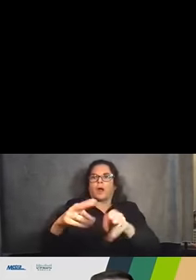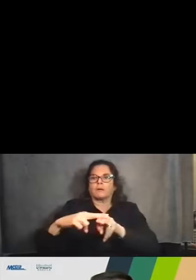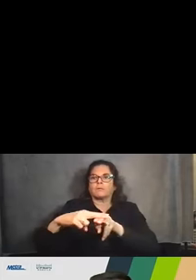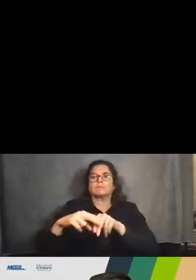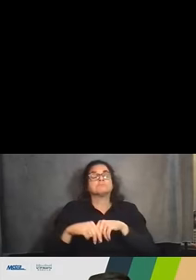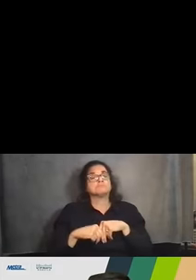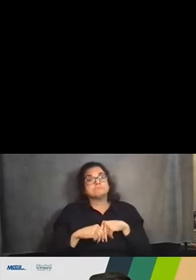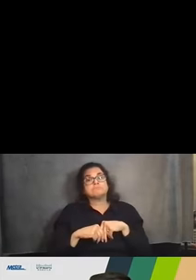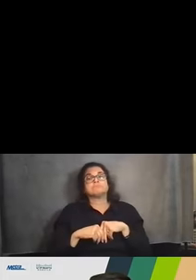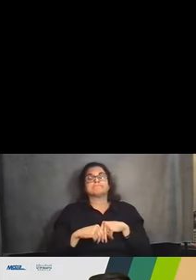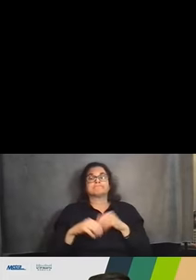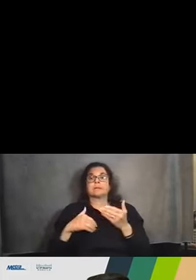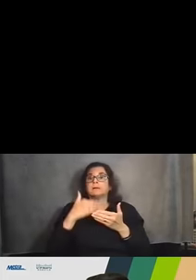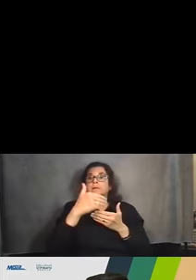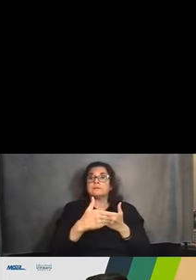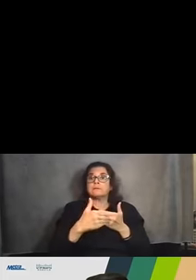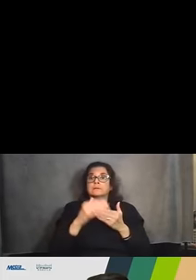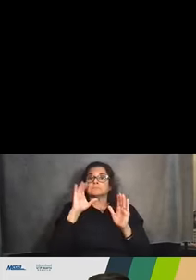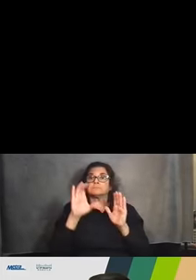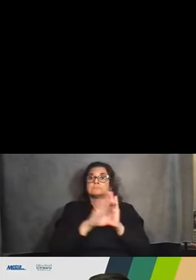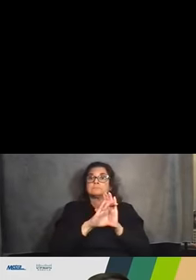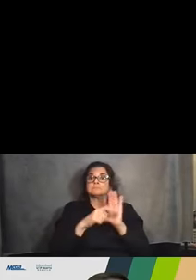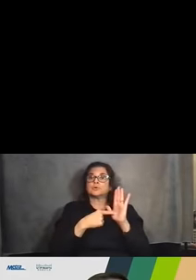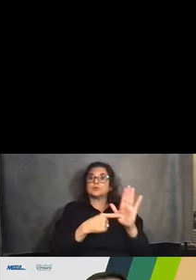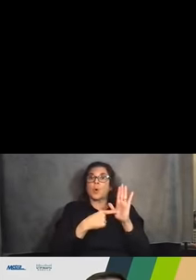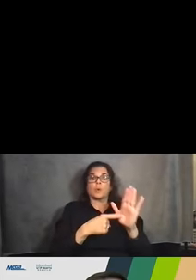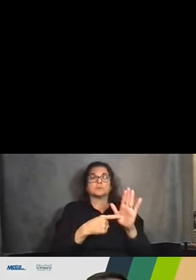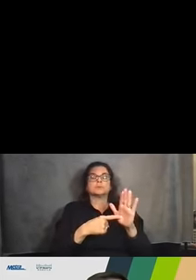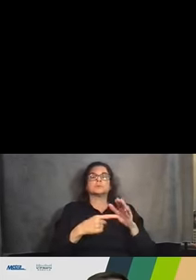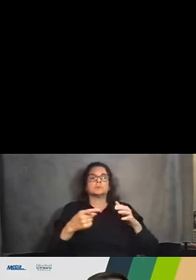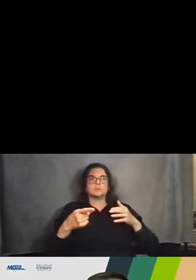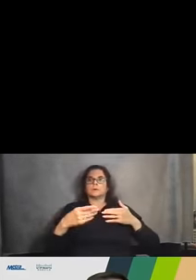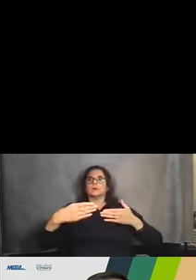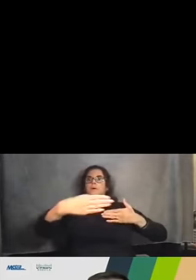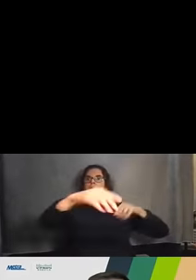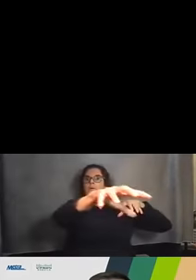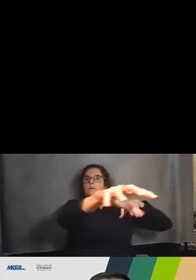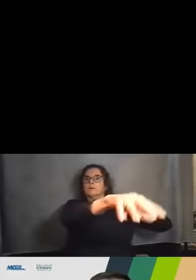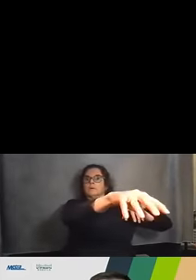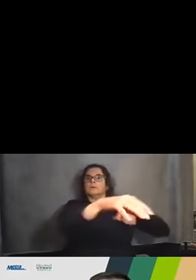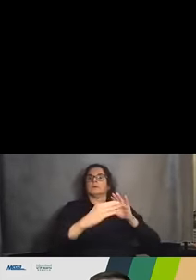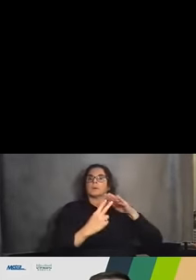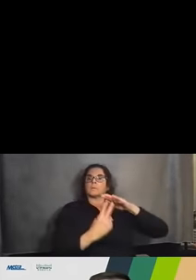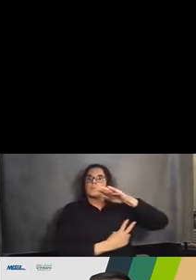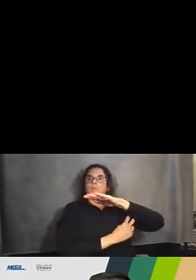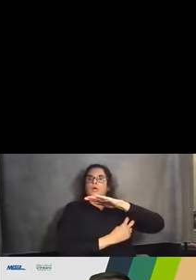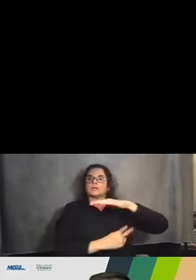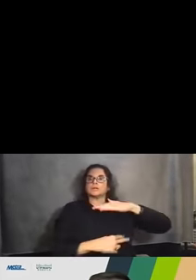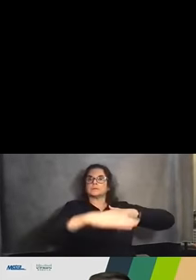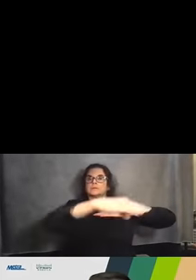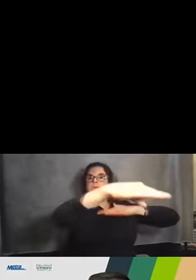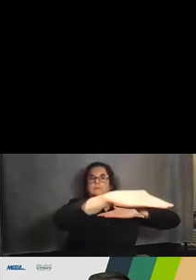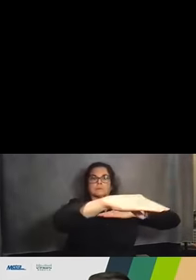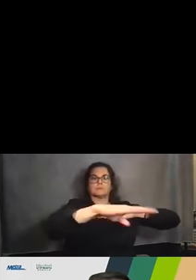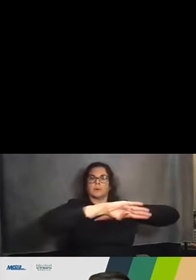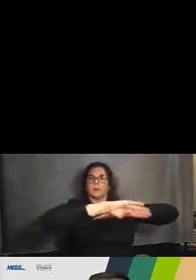The next few slides will just kind of show how that looks between bridges so a lot of the area has is currently on embankment. There are